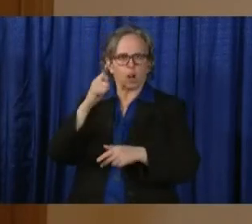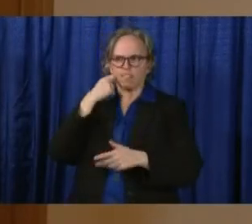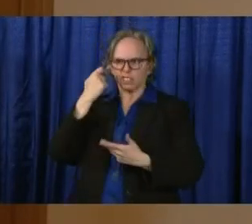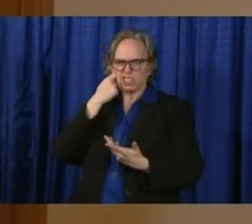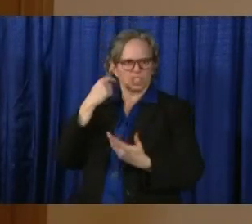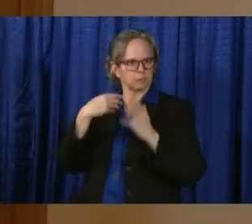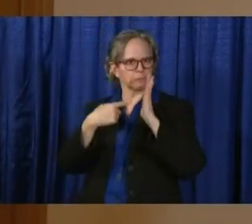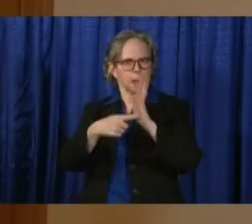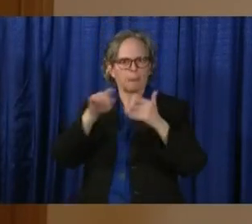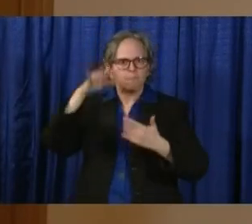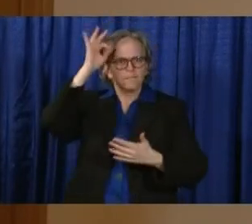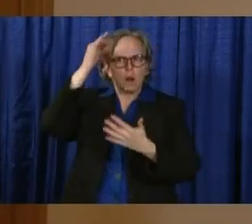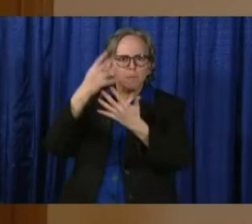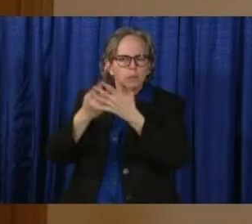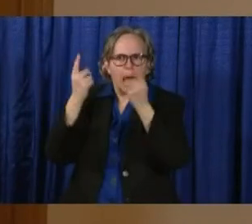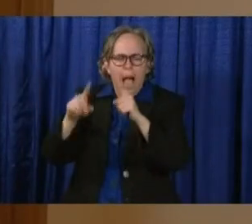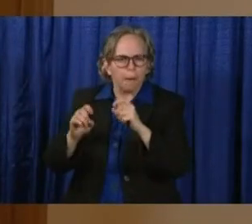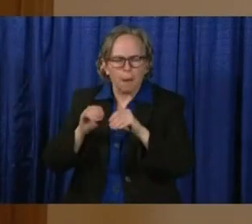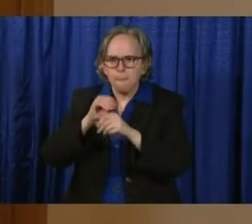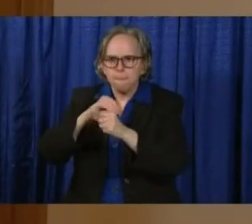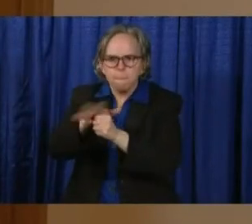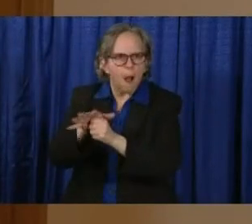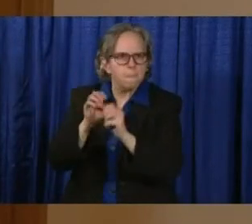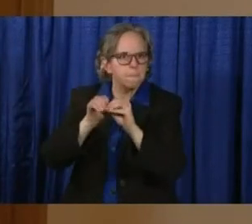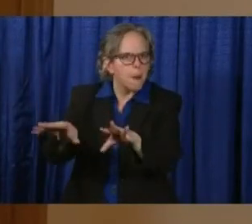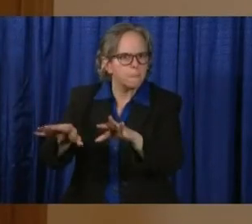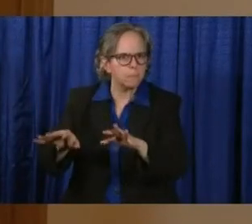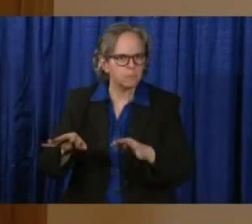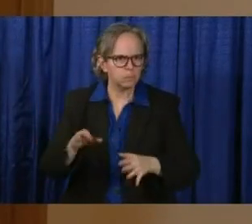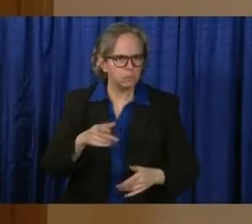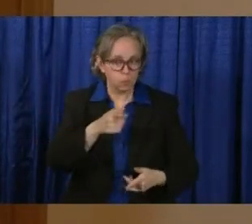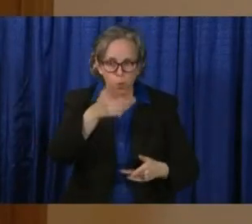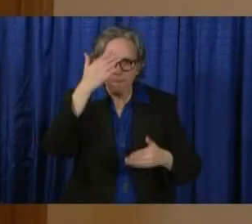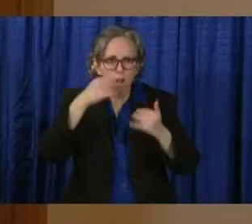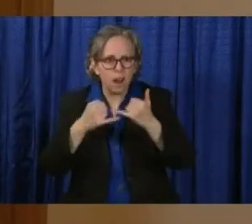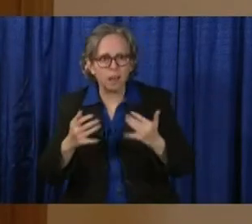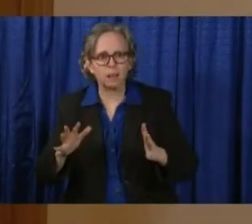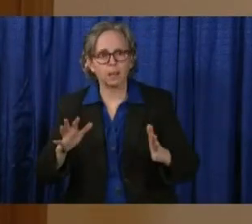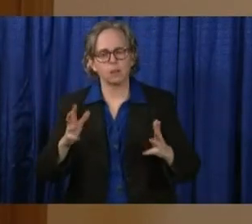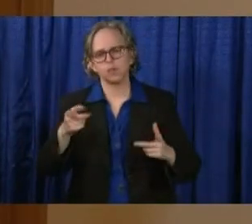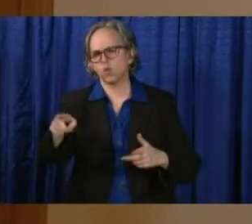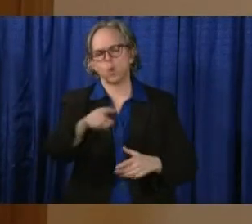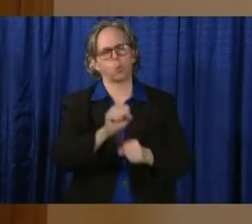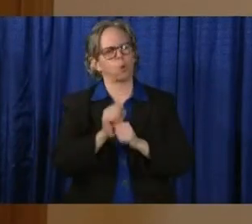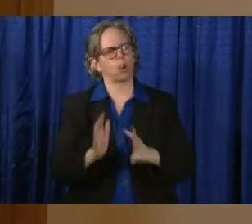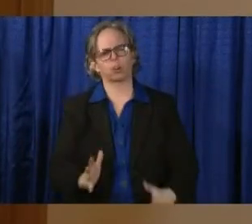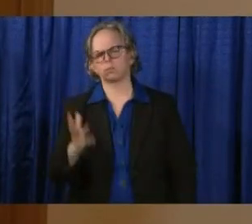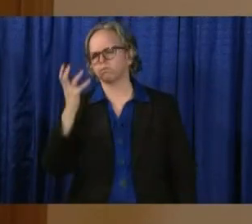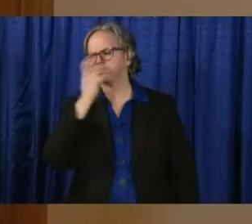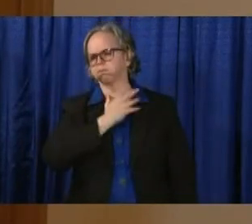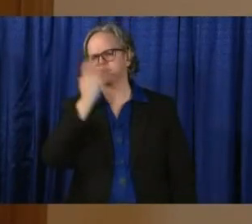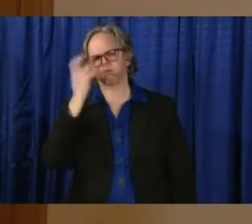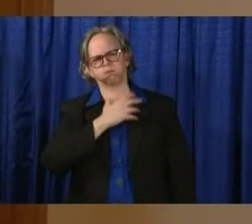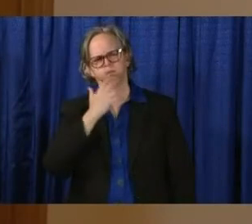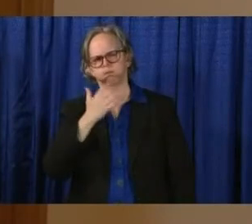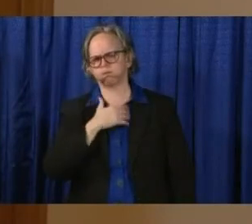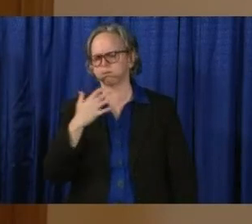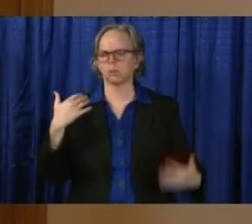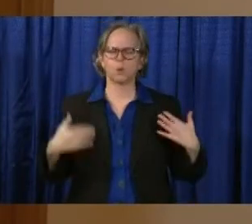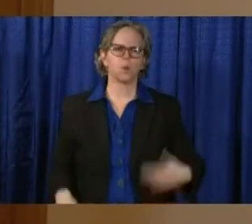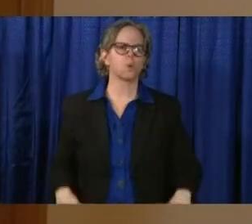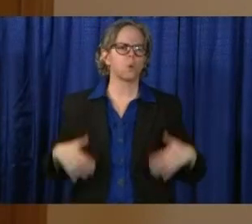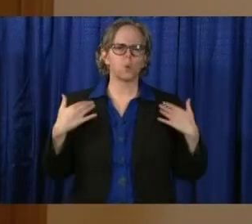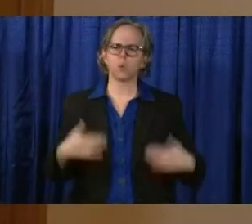Those on the front line have been doing an outstanding job. We convened a call, and it was really one of our first tests of our zone